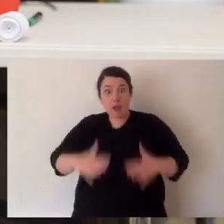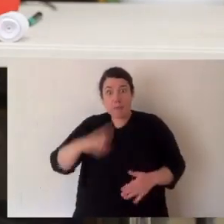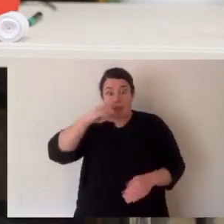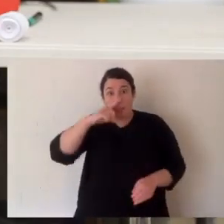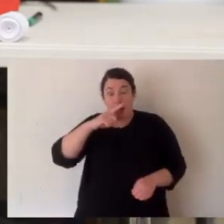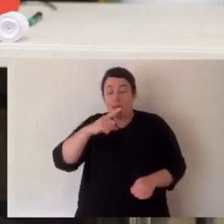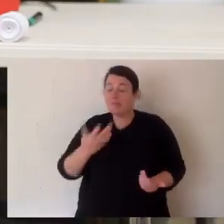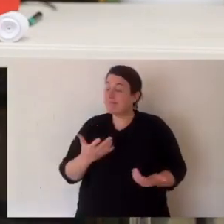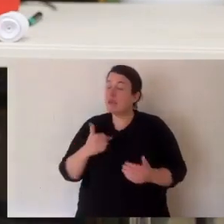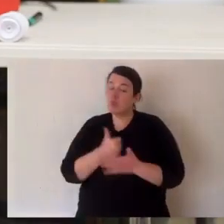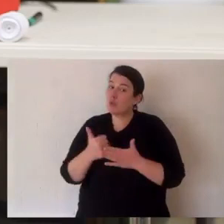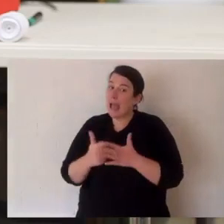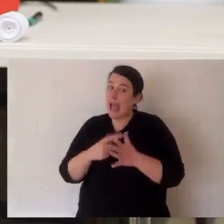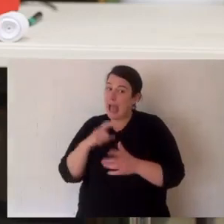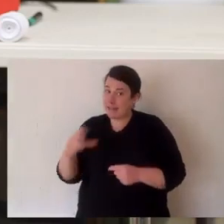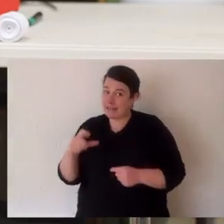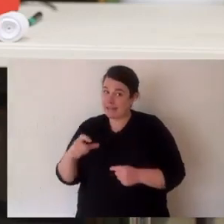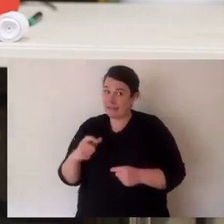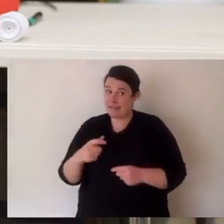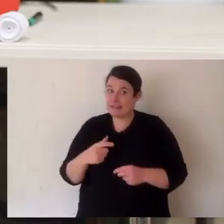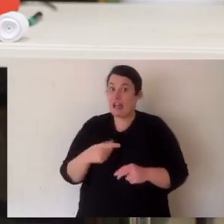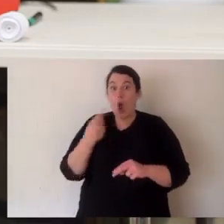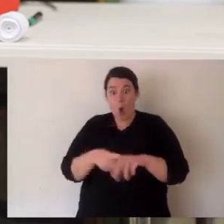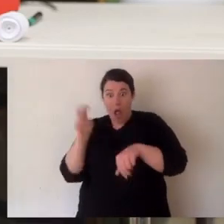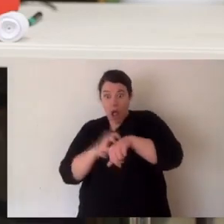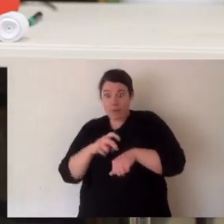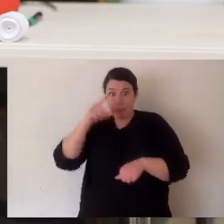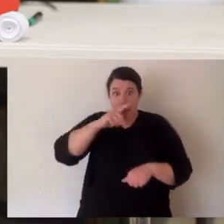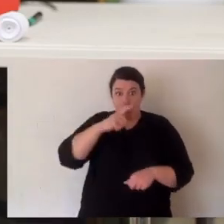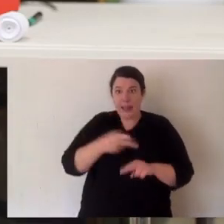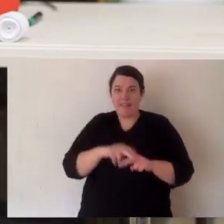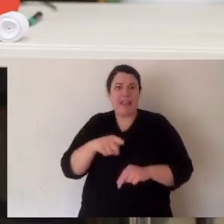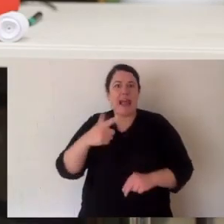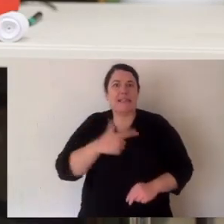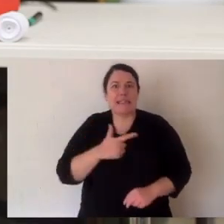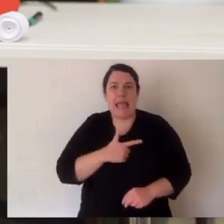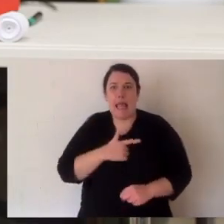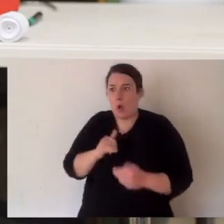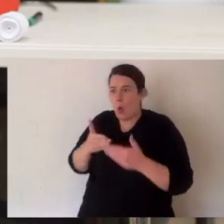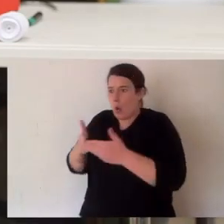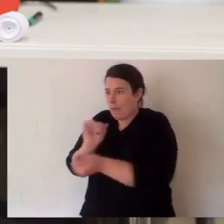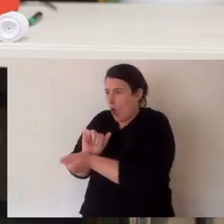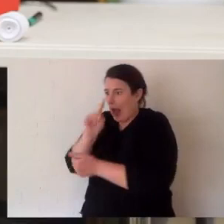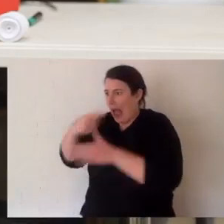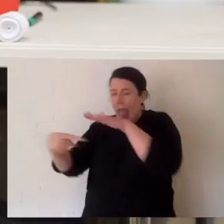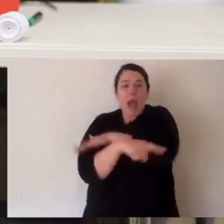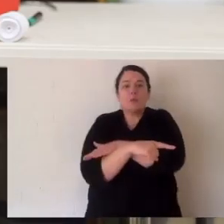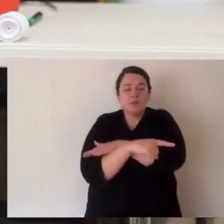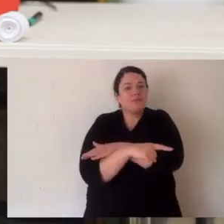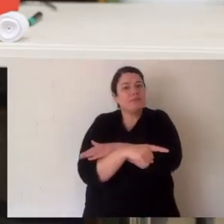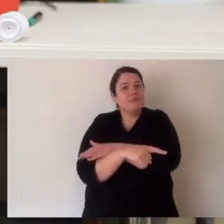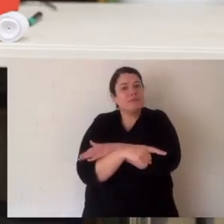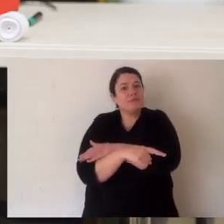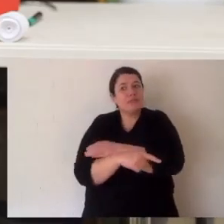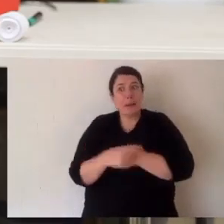But we're an accident. Normally a snake is cornered or feeling threatened or scared. And that's when it bites. Its